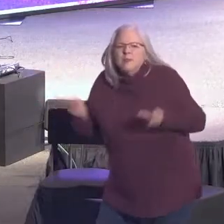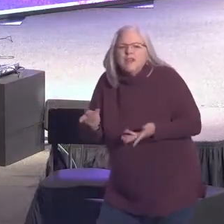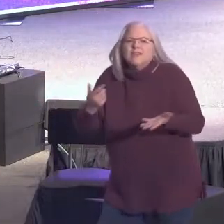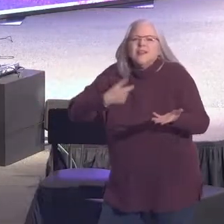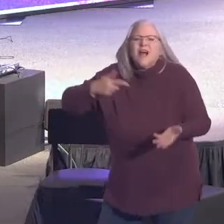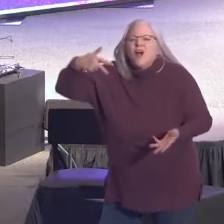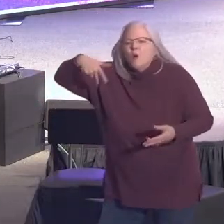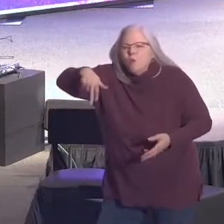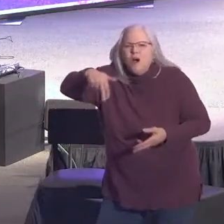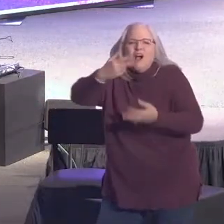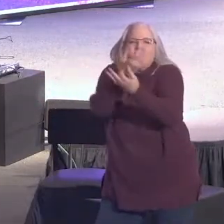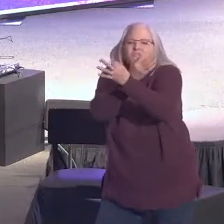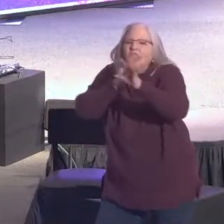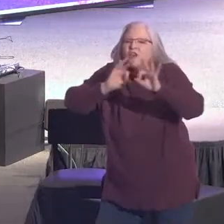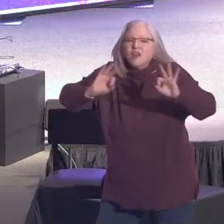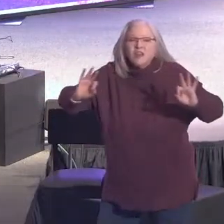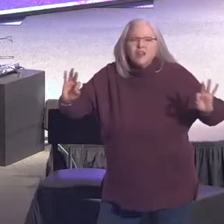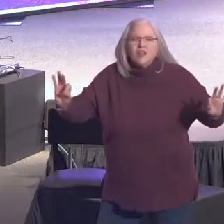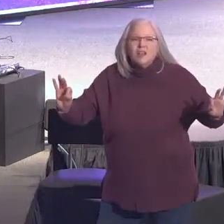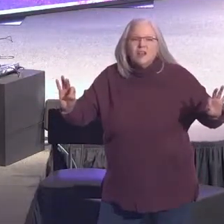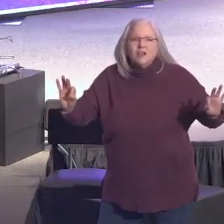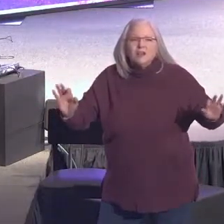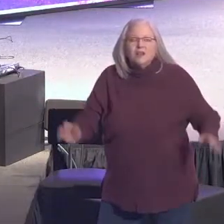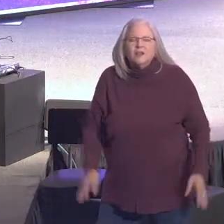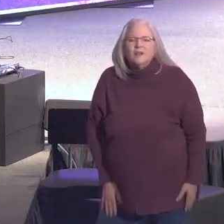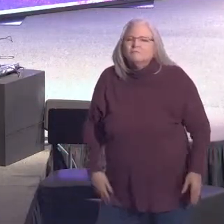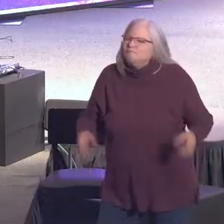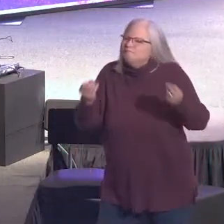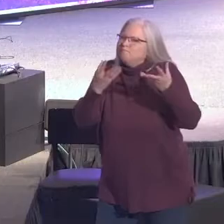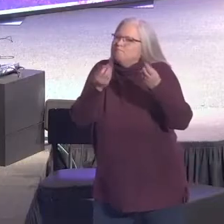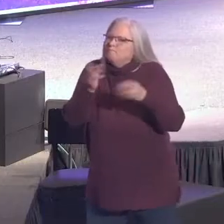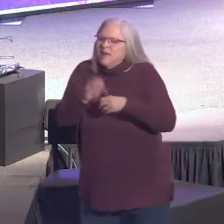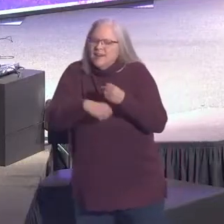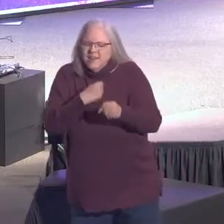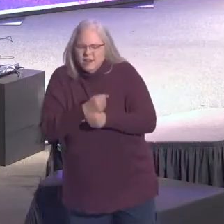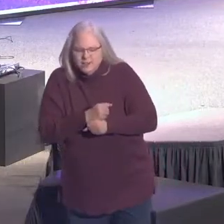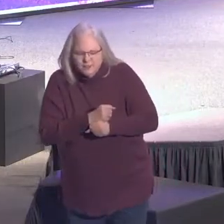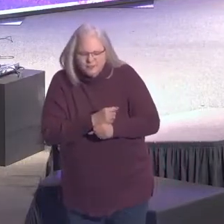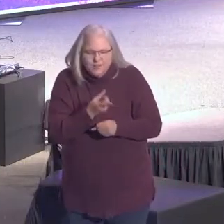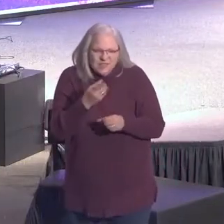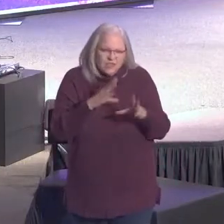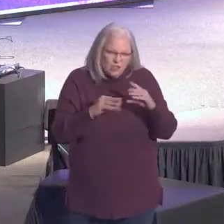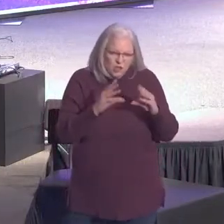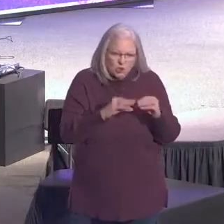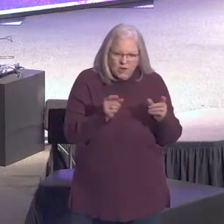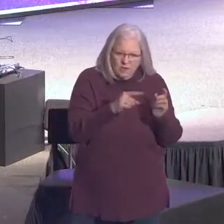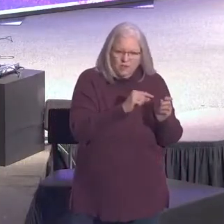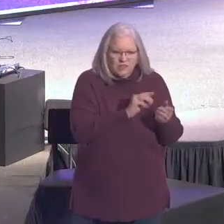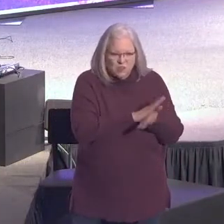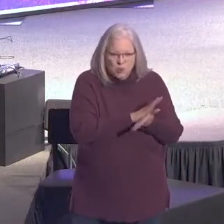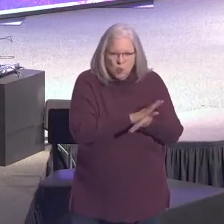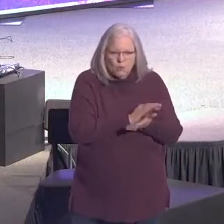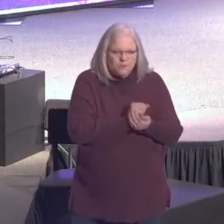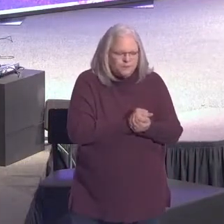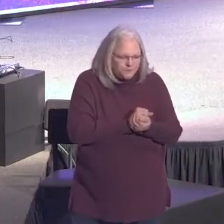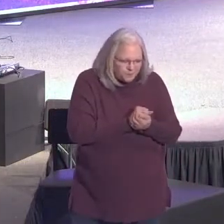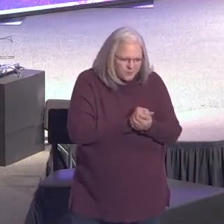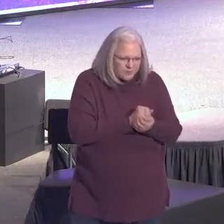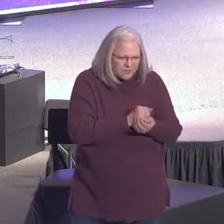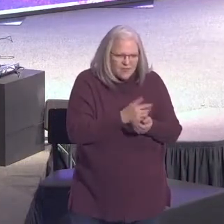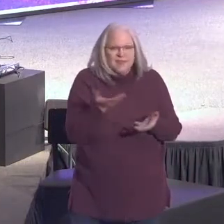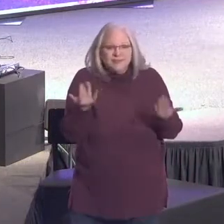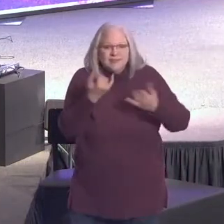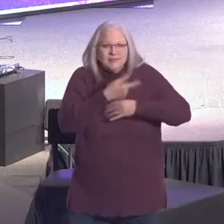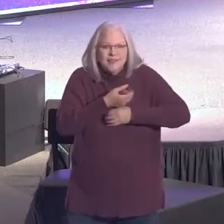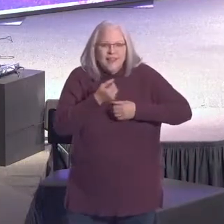walked free. You know, many years ago, I skipped school one day. I'm going to confess it here. This is a day for confession.